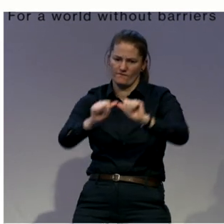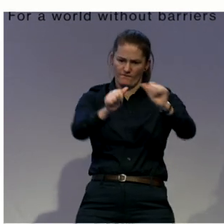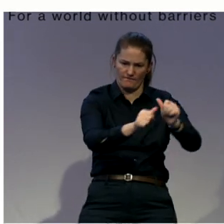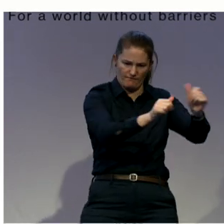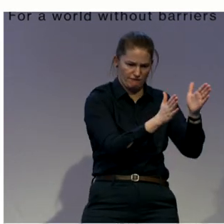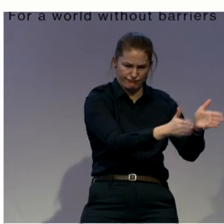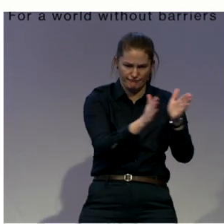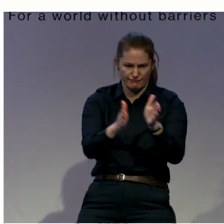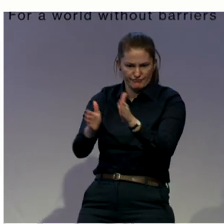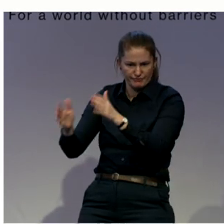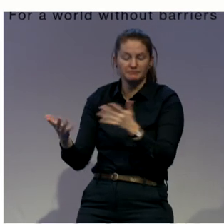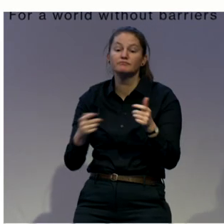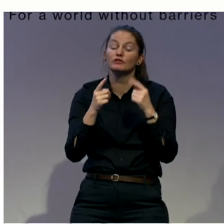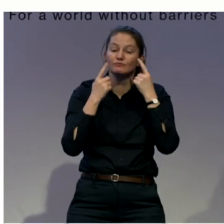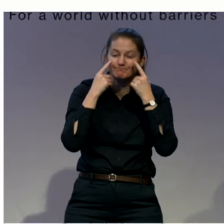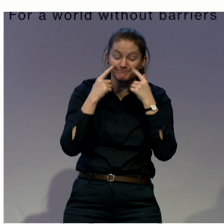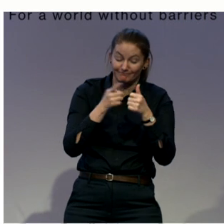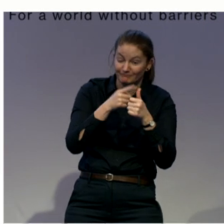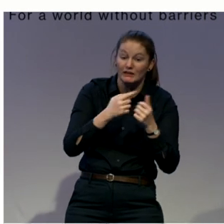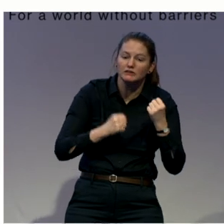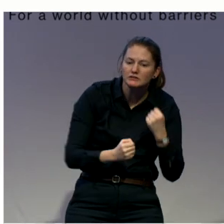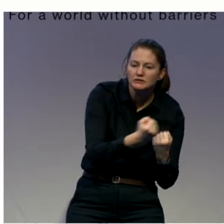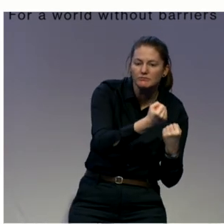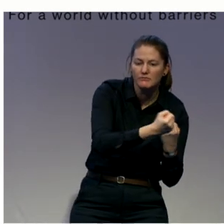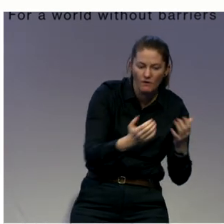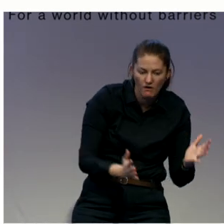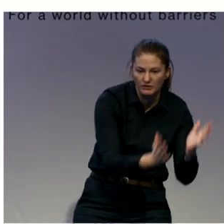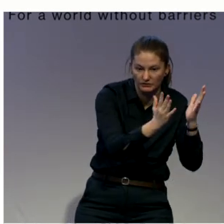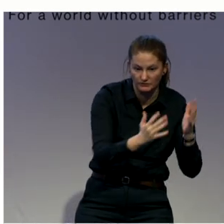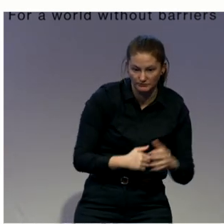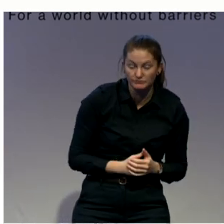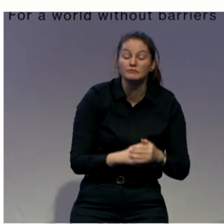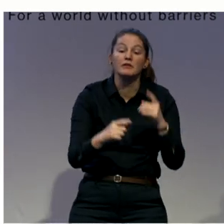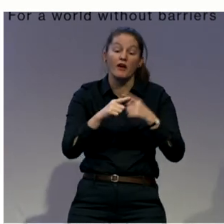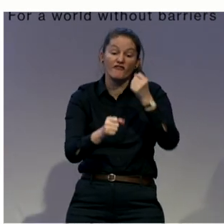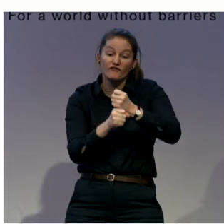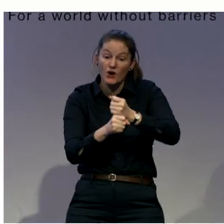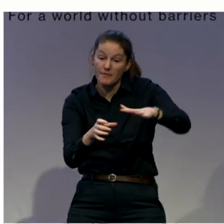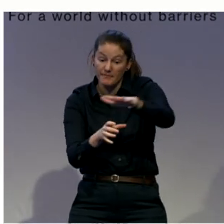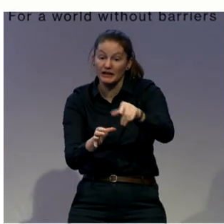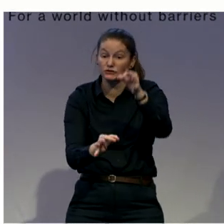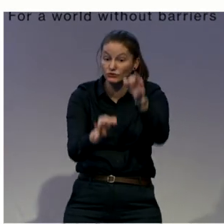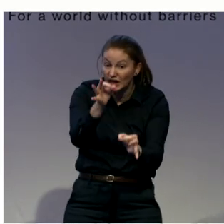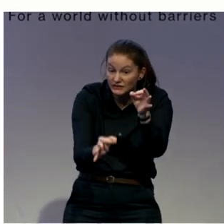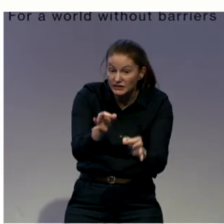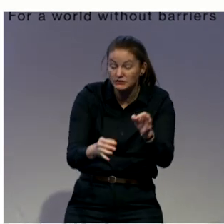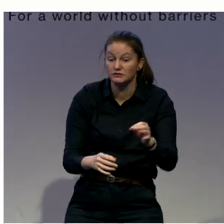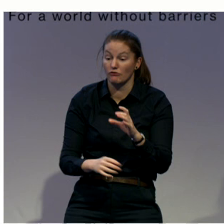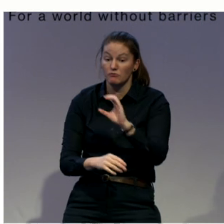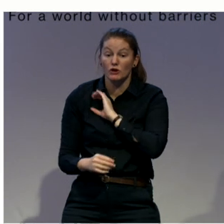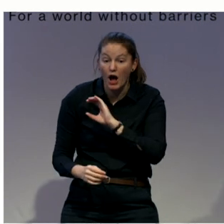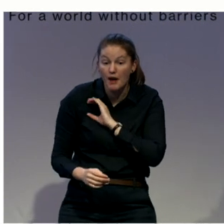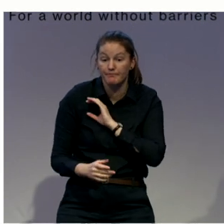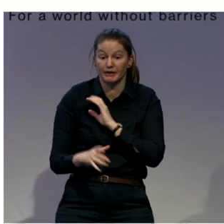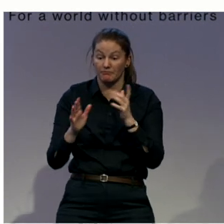So if you're a police officer, a defense attorney, a judge, a victim advocate, and you're working with somebody with